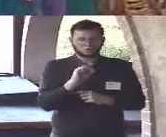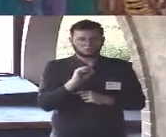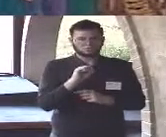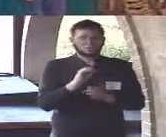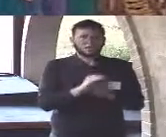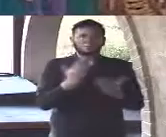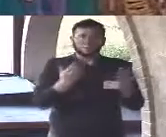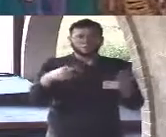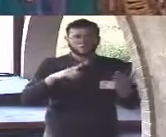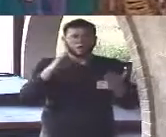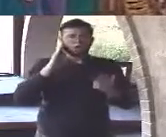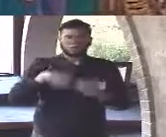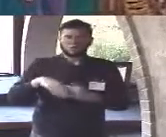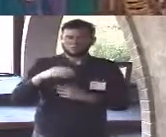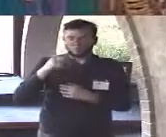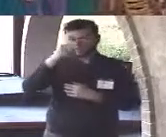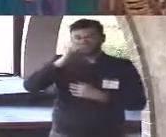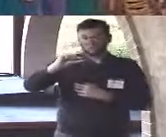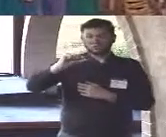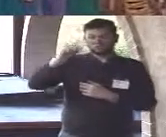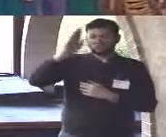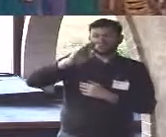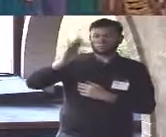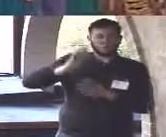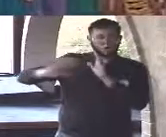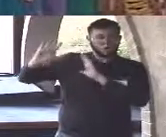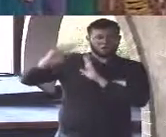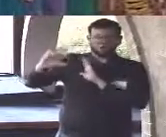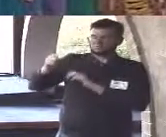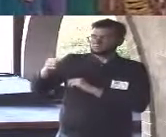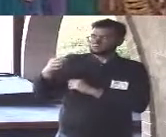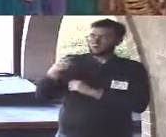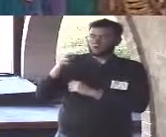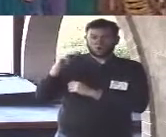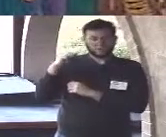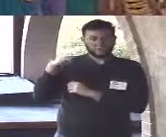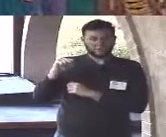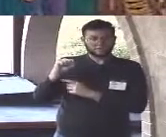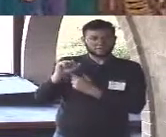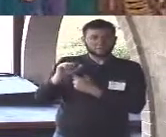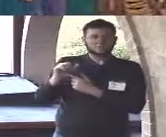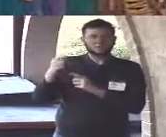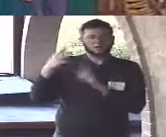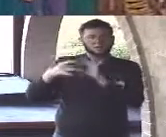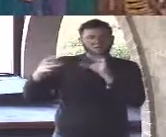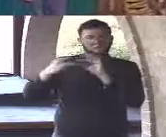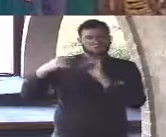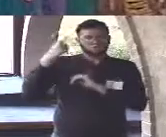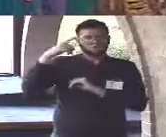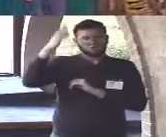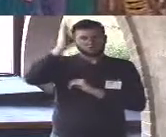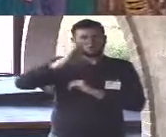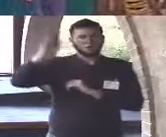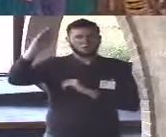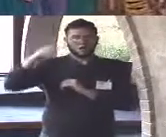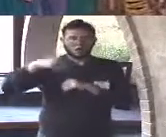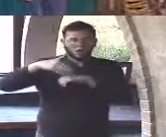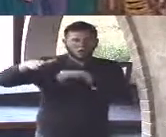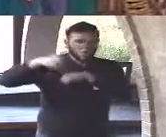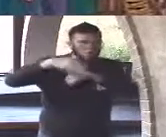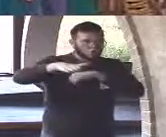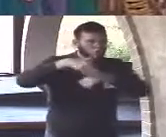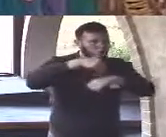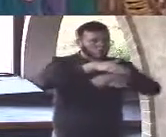was the messenger of the gods ah makes sense a funny thing though is he was also the greek trickster god constantly